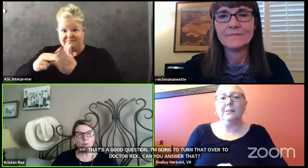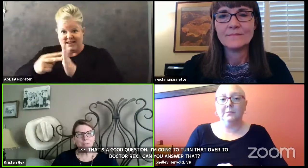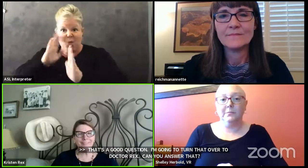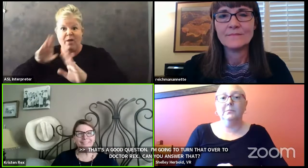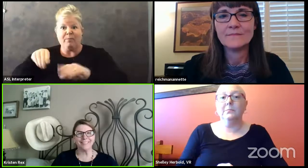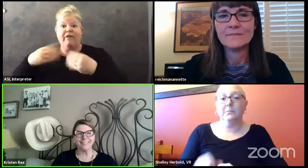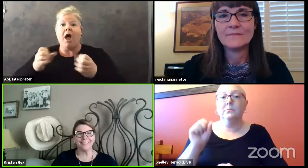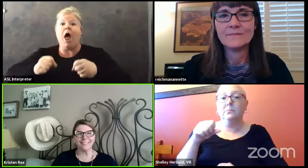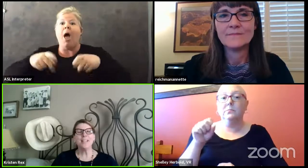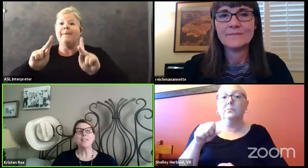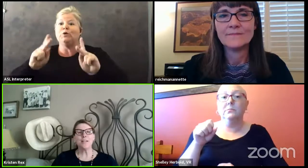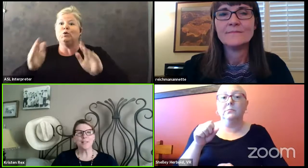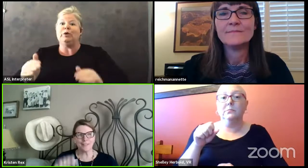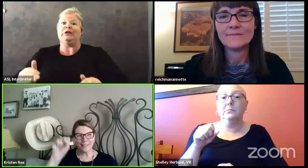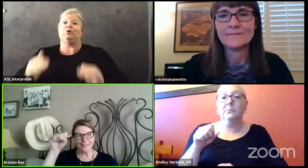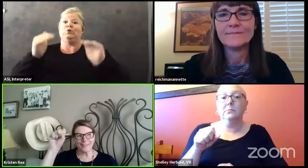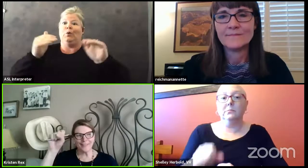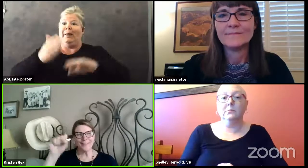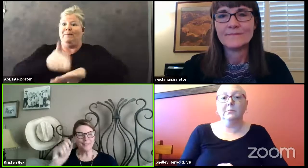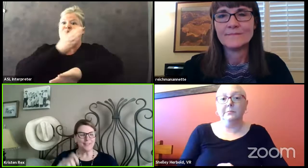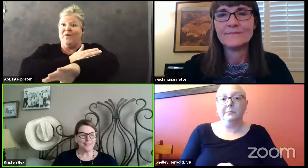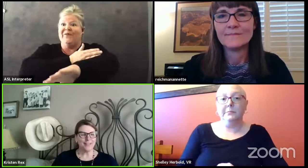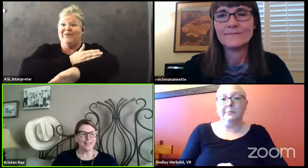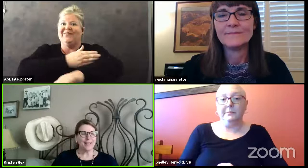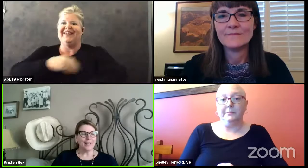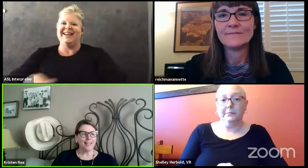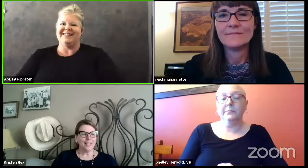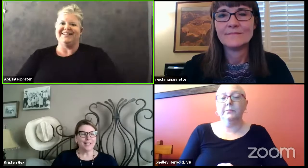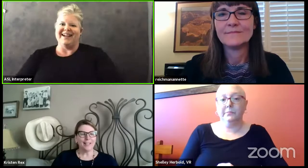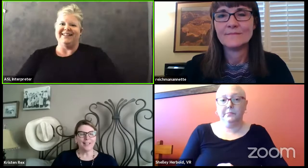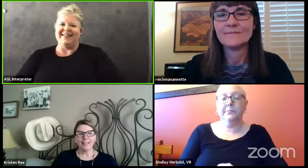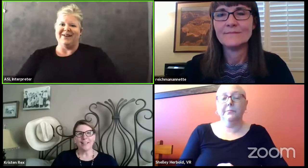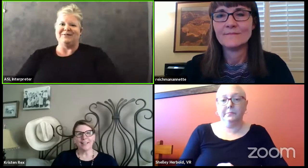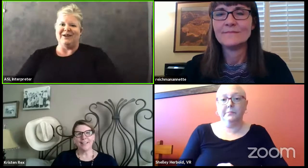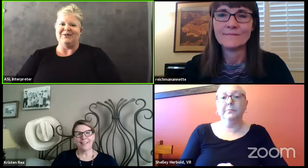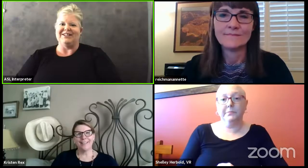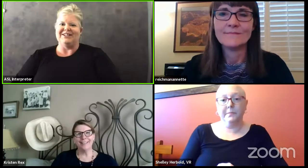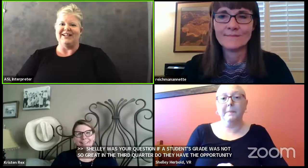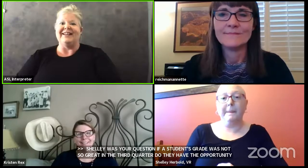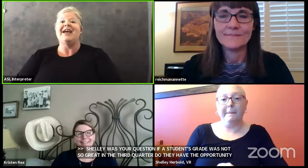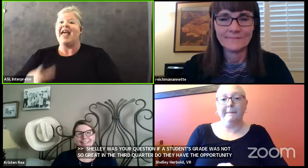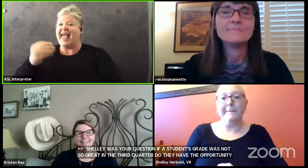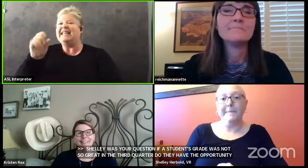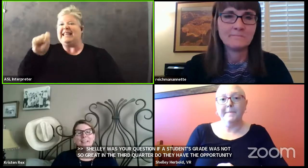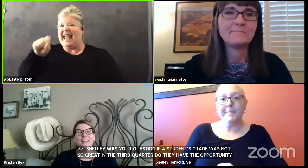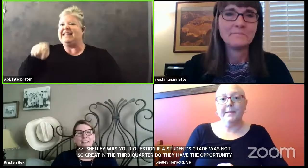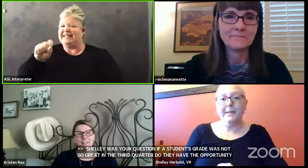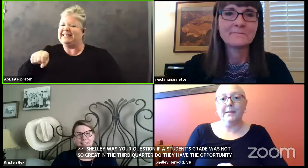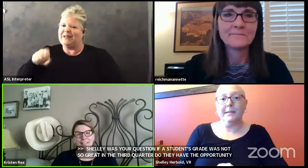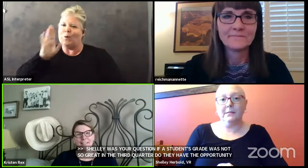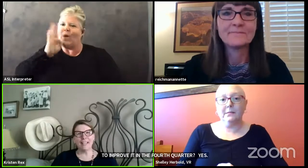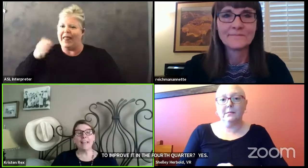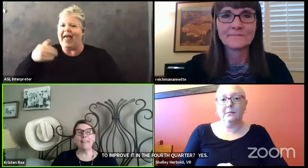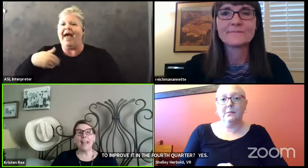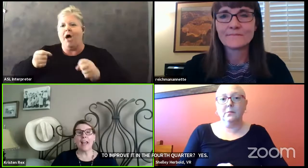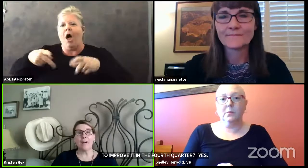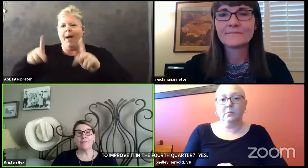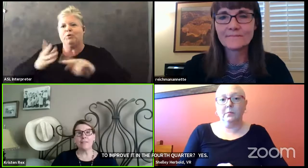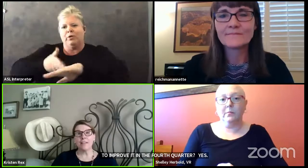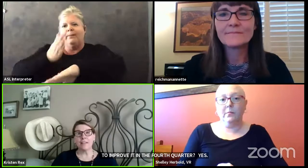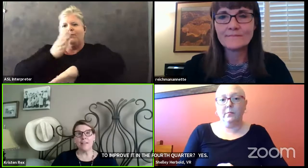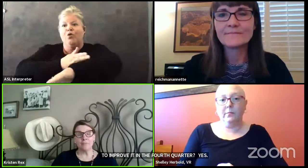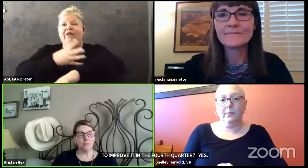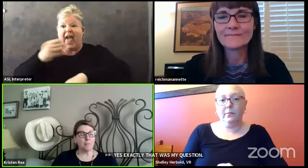fourth quarter? Yes. Yes, exactly. That was my question. Yes. And they